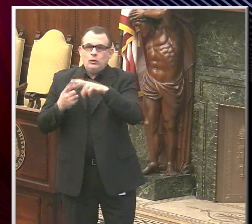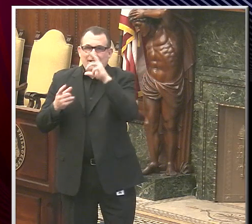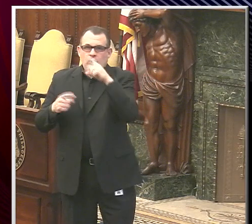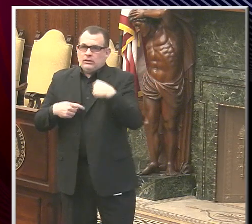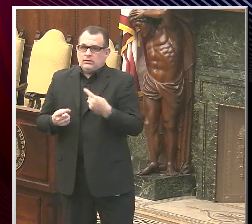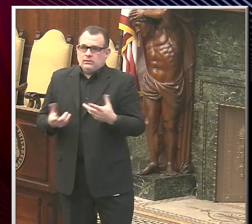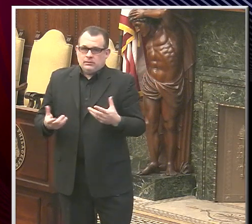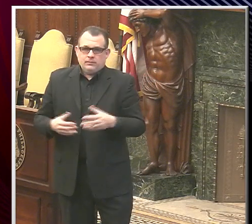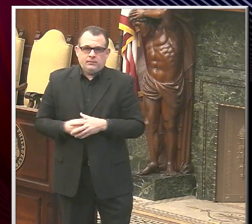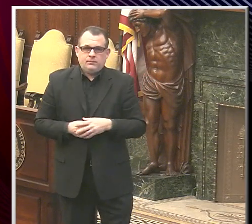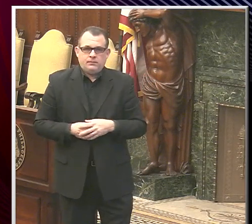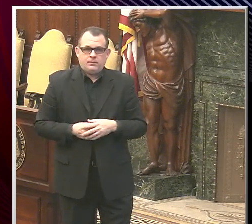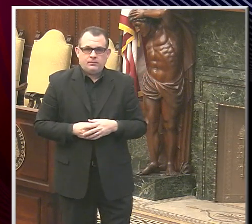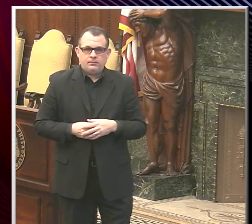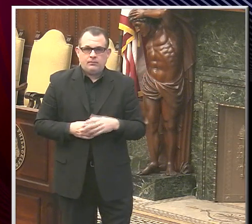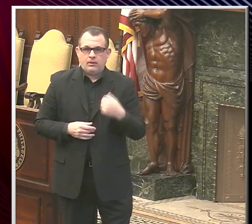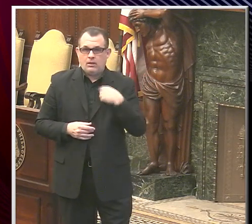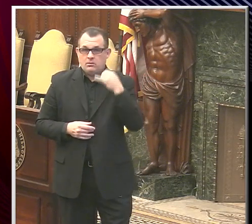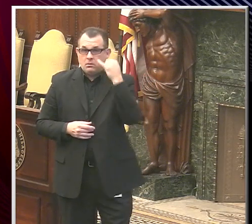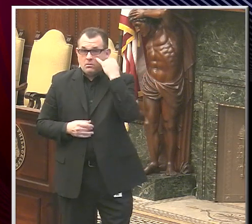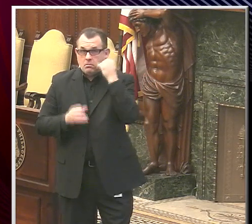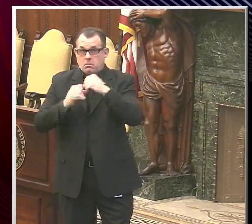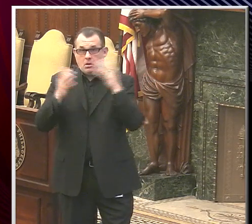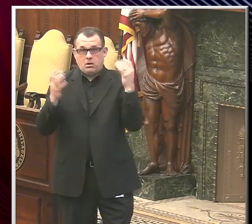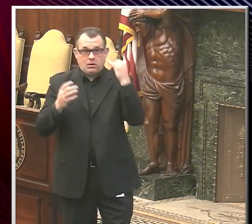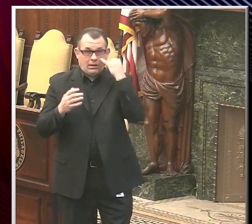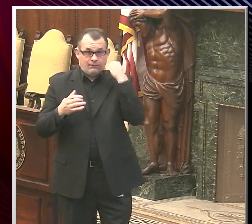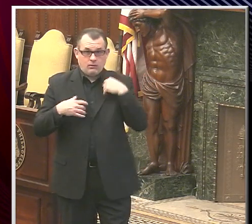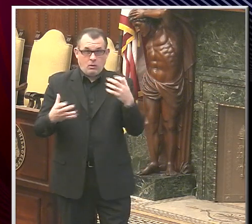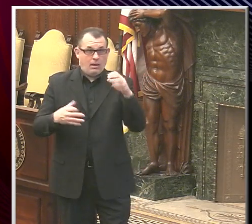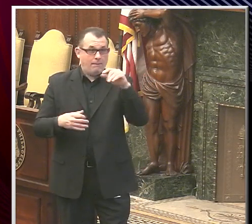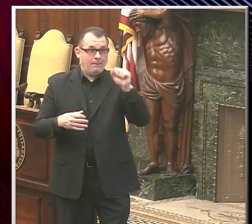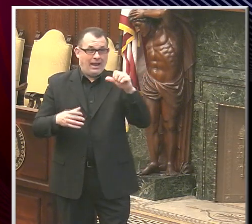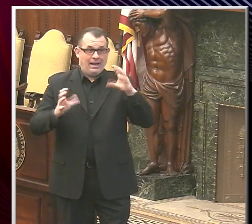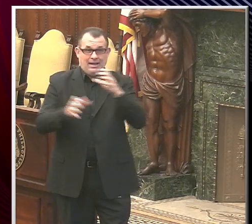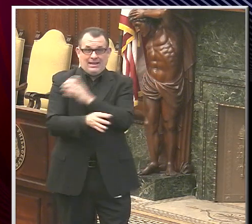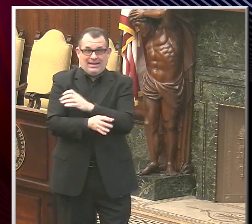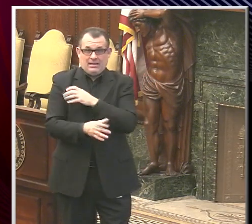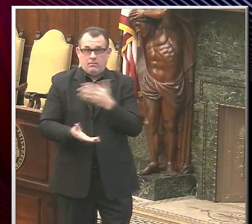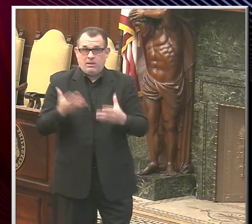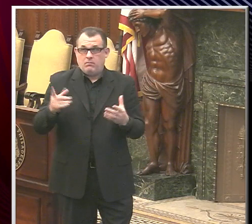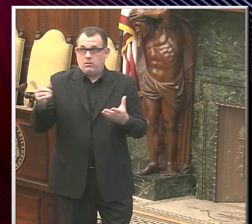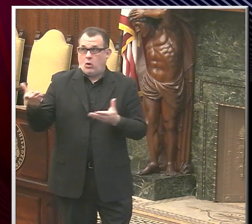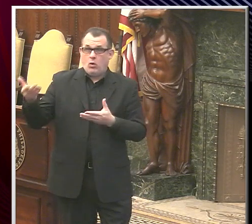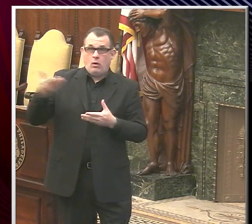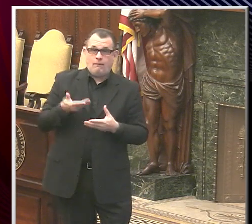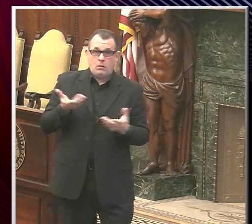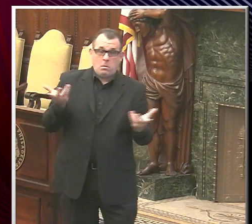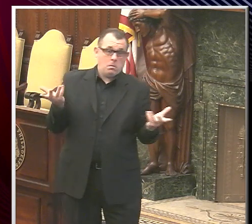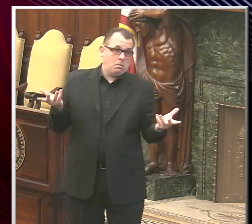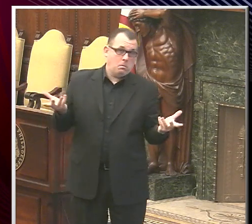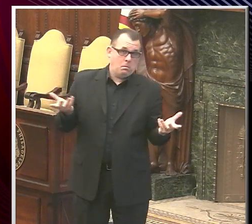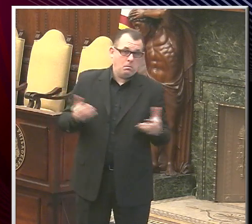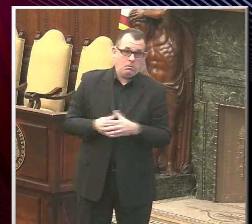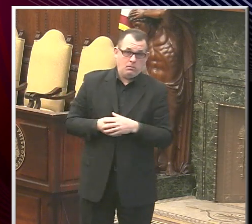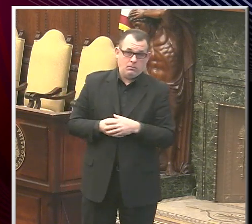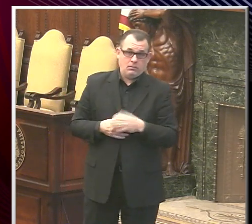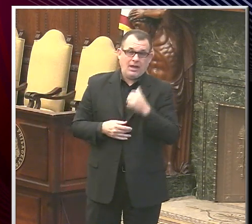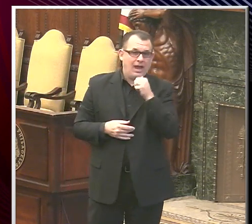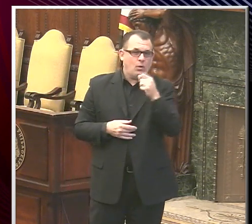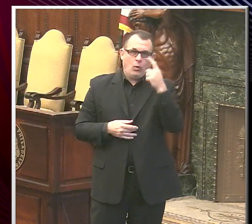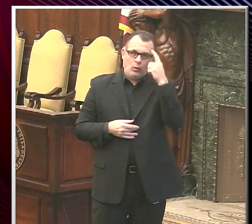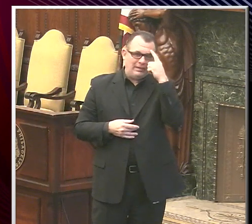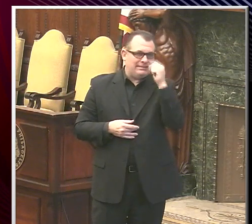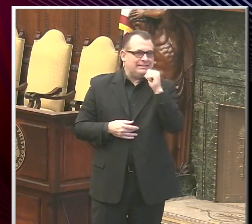through this. And I would imagine that if we wanted to have a mass clinic at the stadium, that they would offer up that facility. I don't think that that's the best